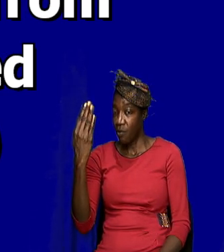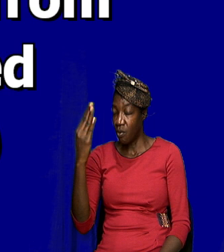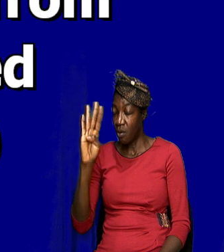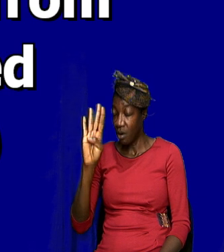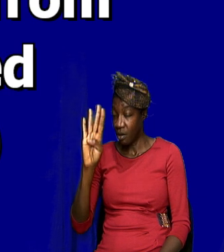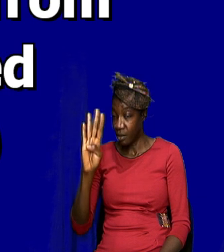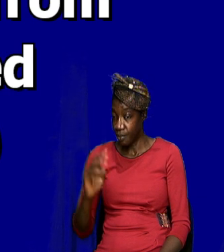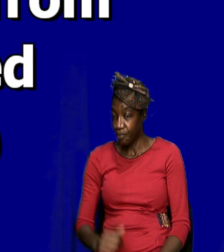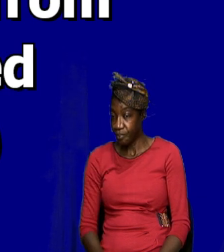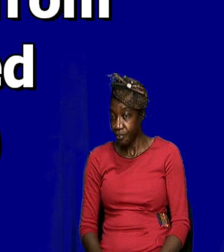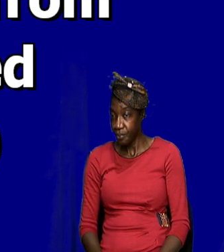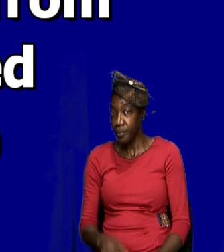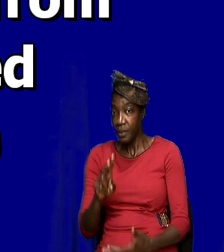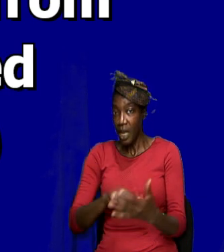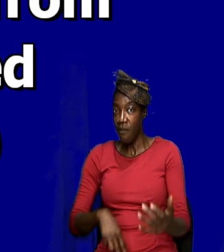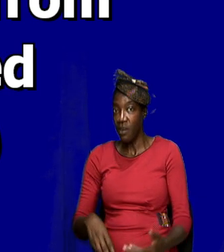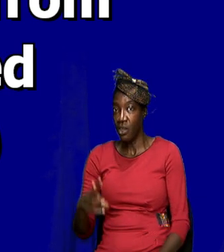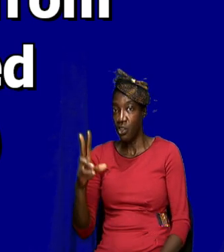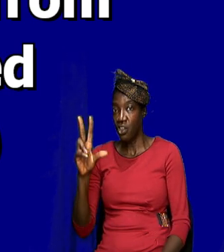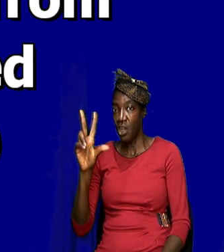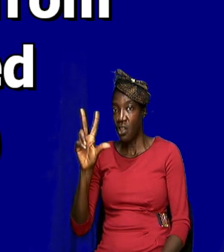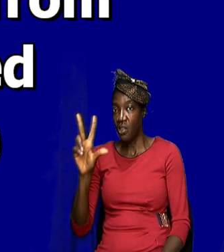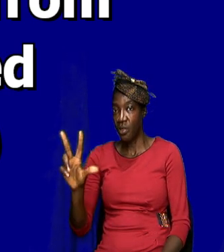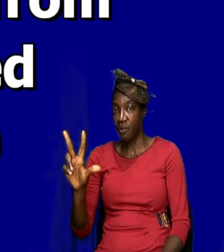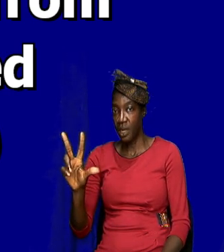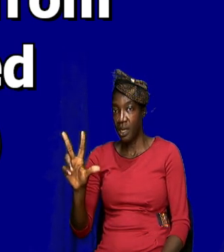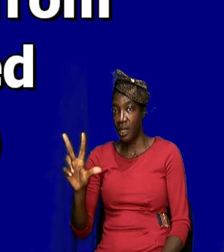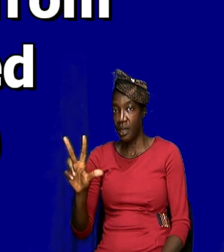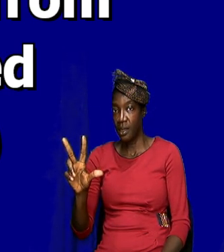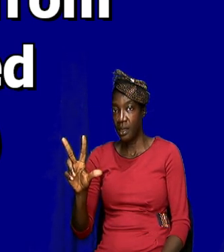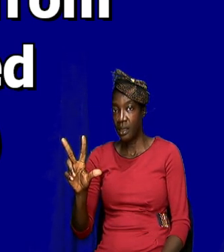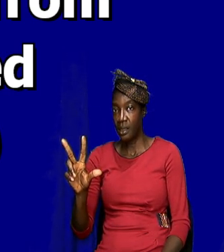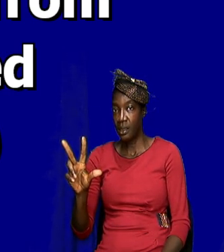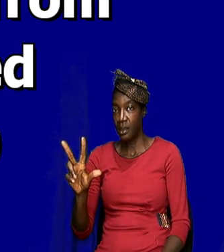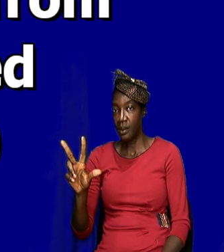fact, let us read verse 3, start at verse 3.